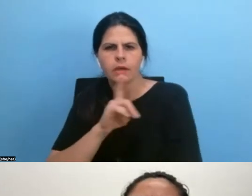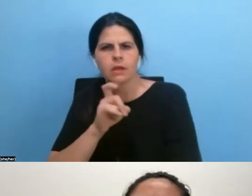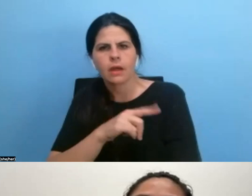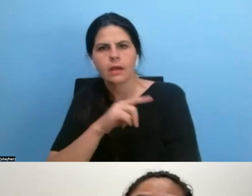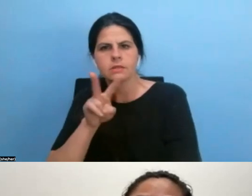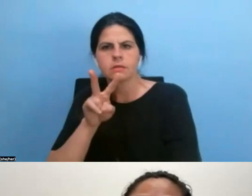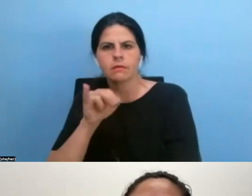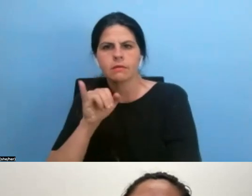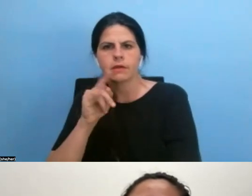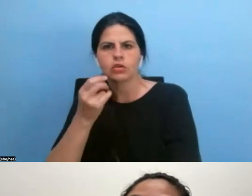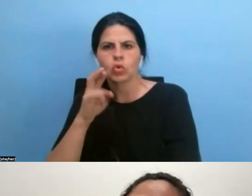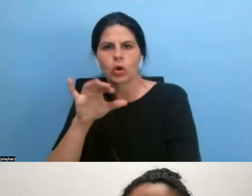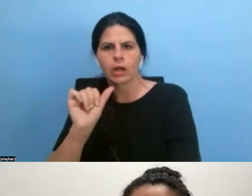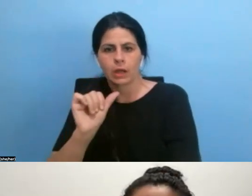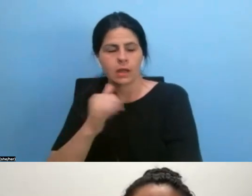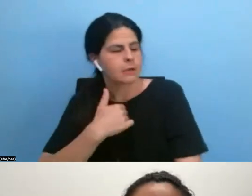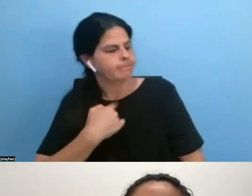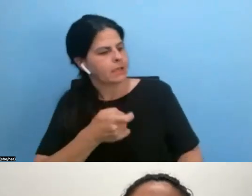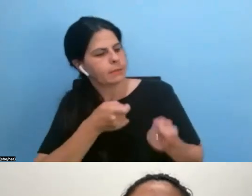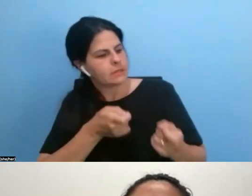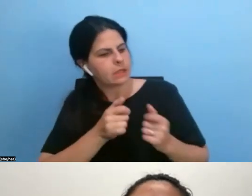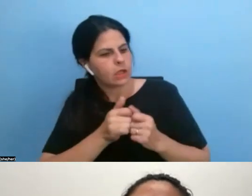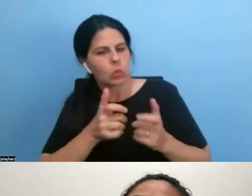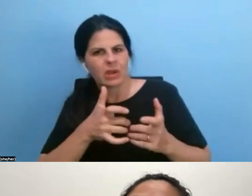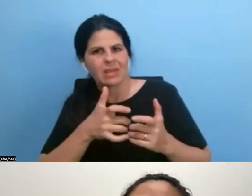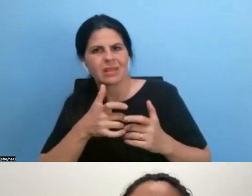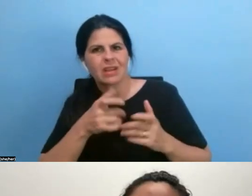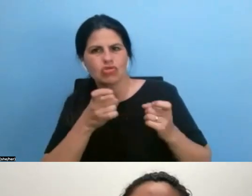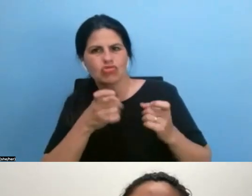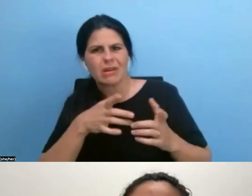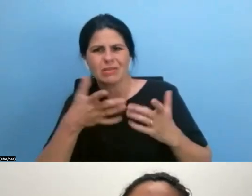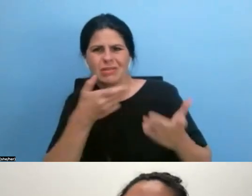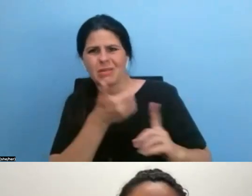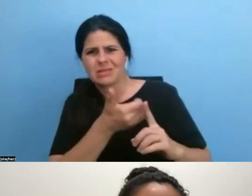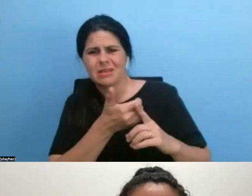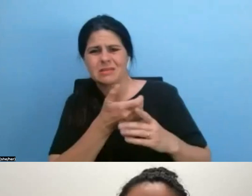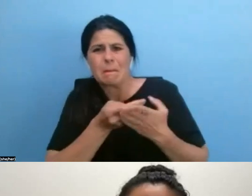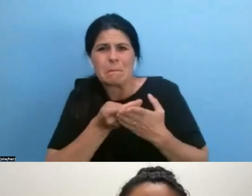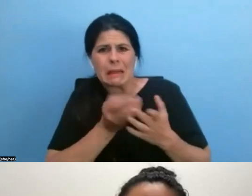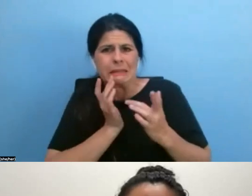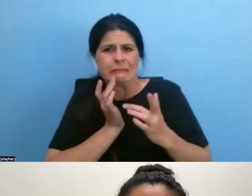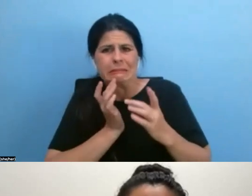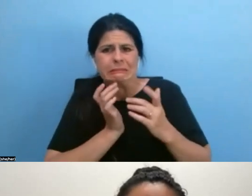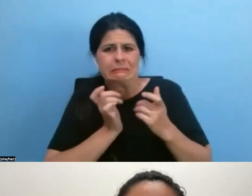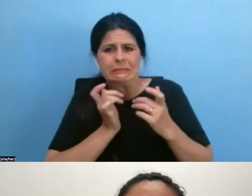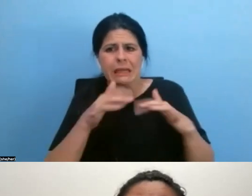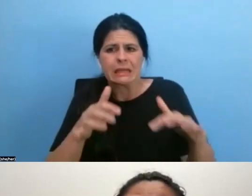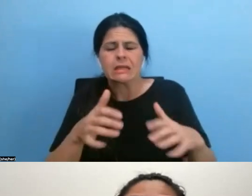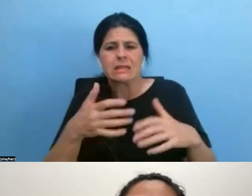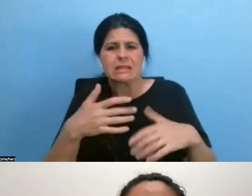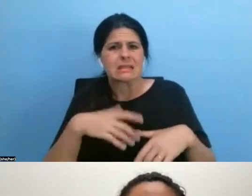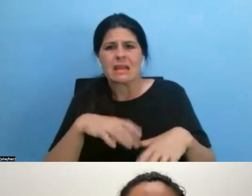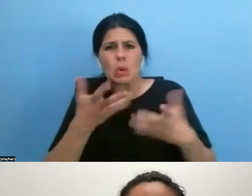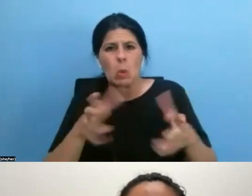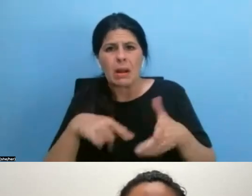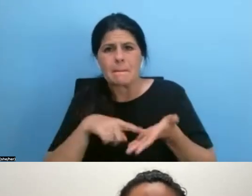dealing with a director who is a bit money anxious. They're asking for a bare minimum budget that includes not paying back producers or crew. I'm not